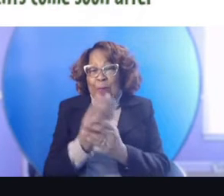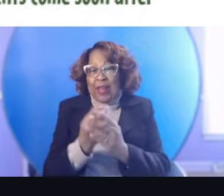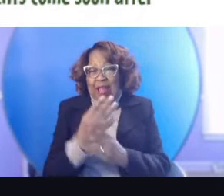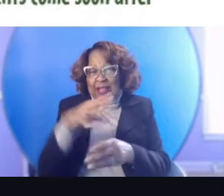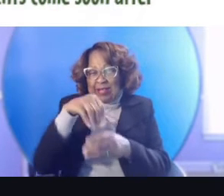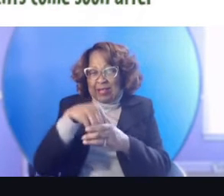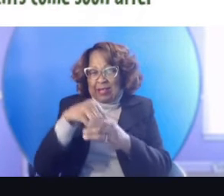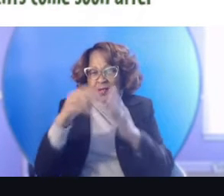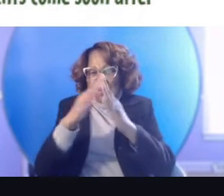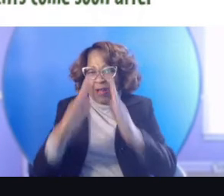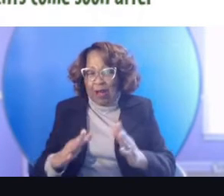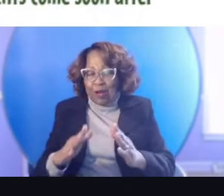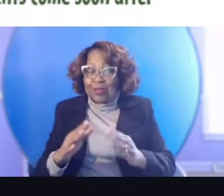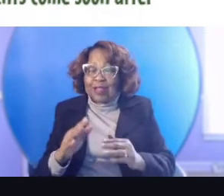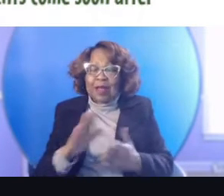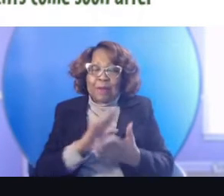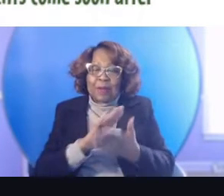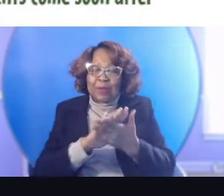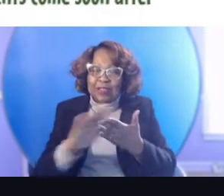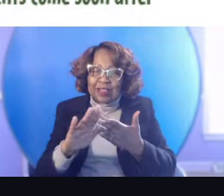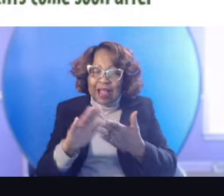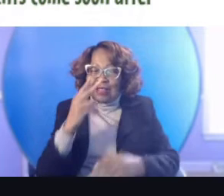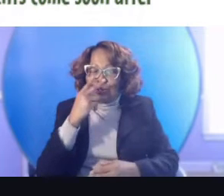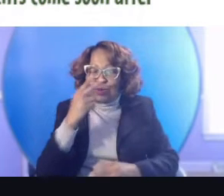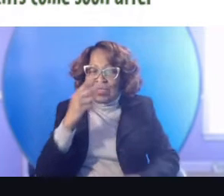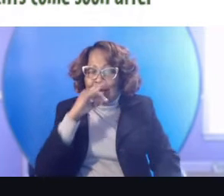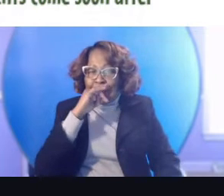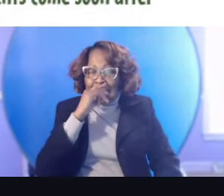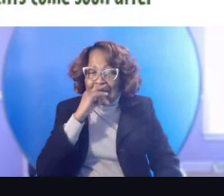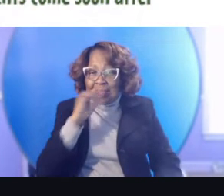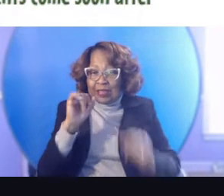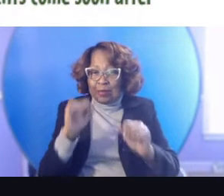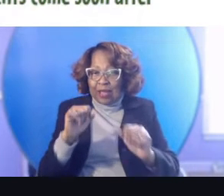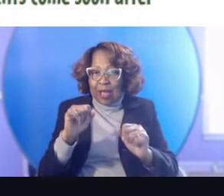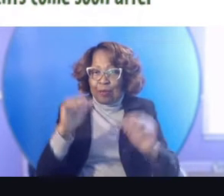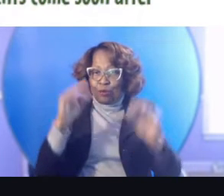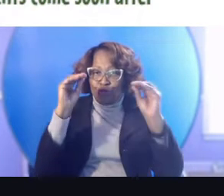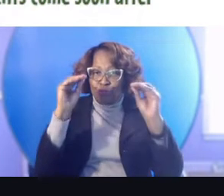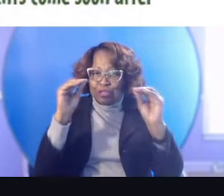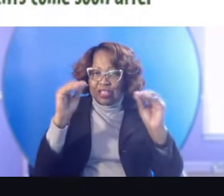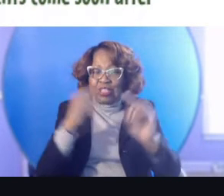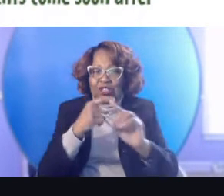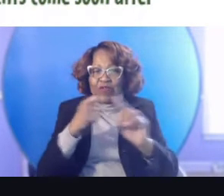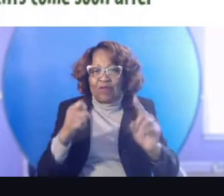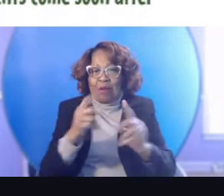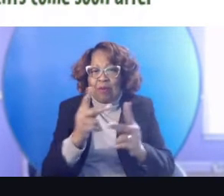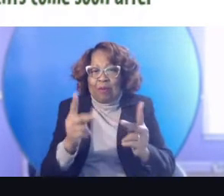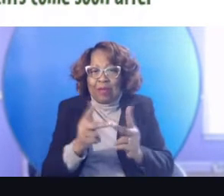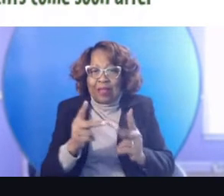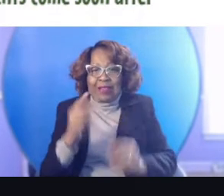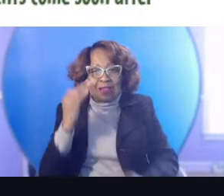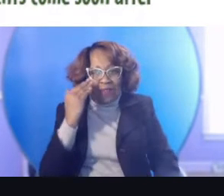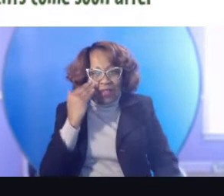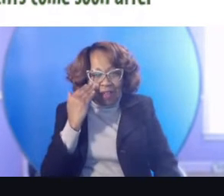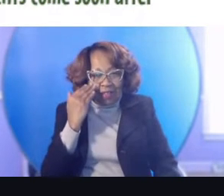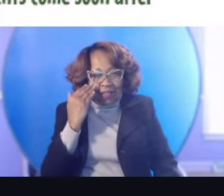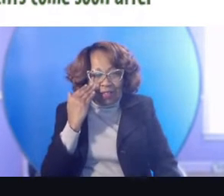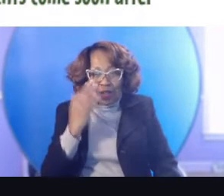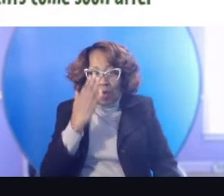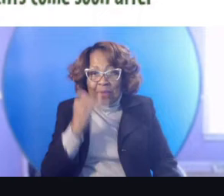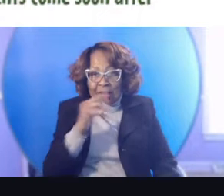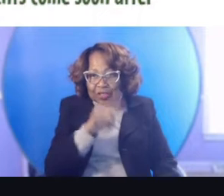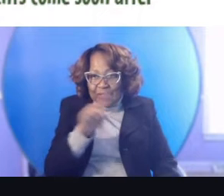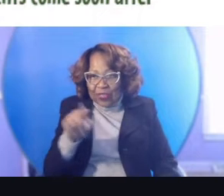kids, um, being able to teach from a space and a place of knowledge, uh, because they were